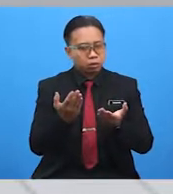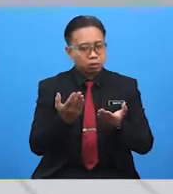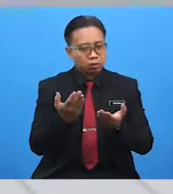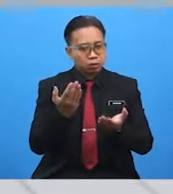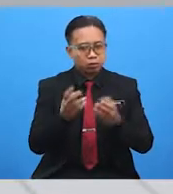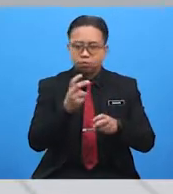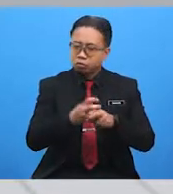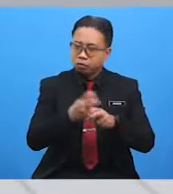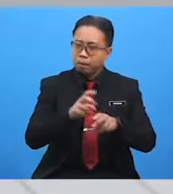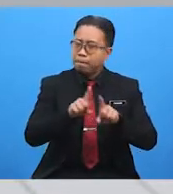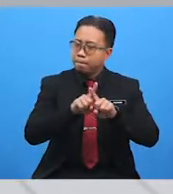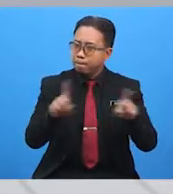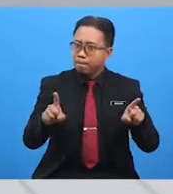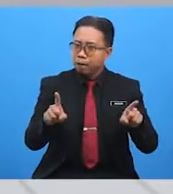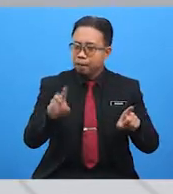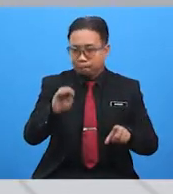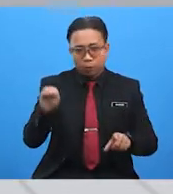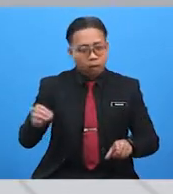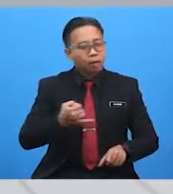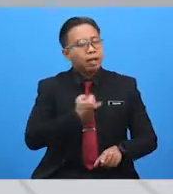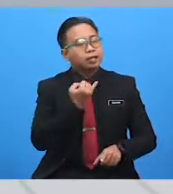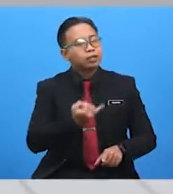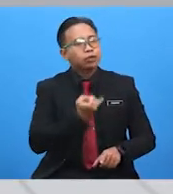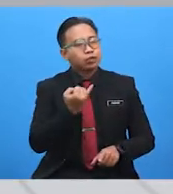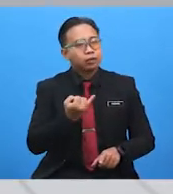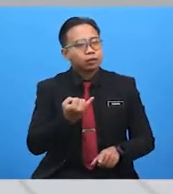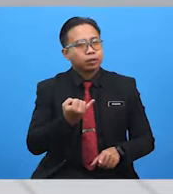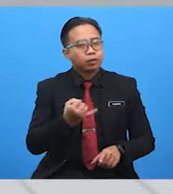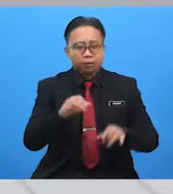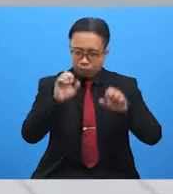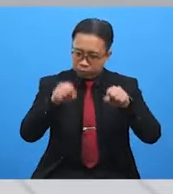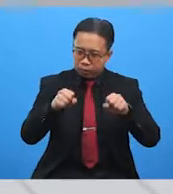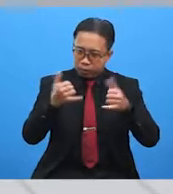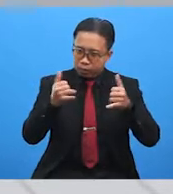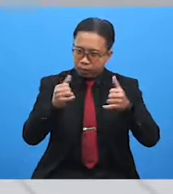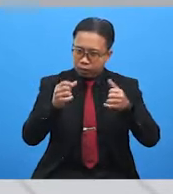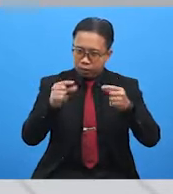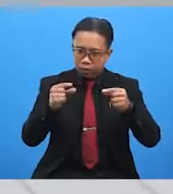it because they can still have fun playing games with their friends.